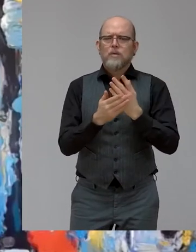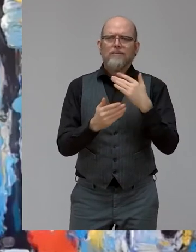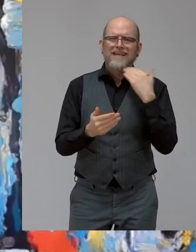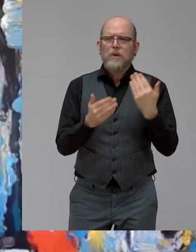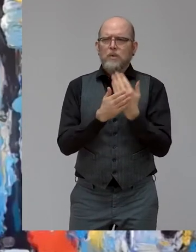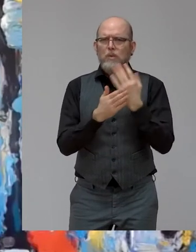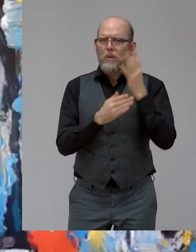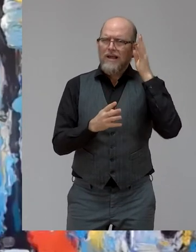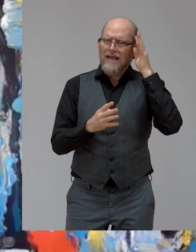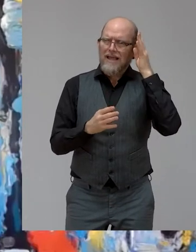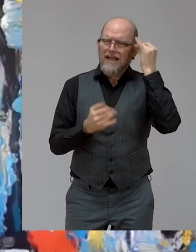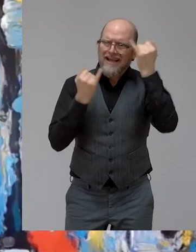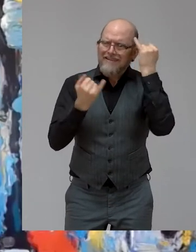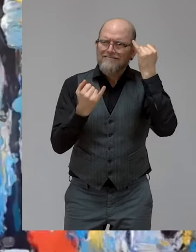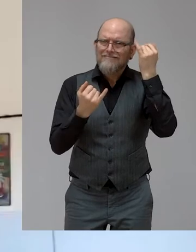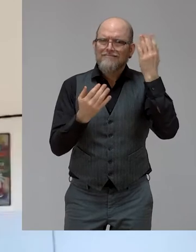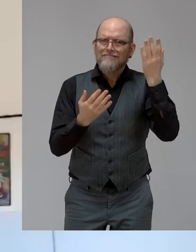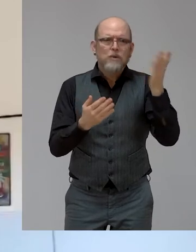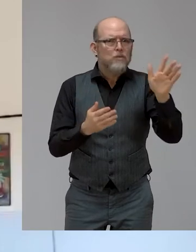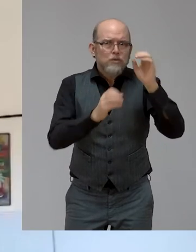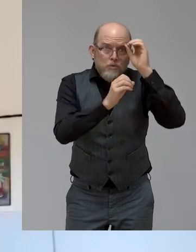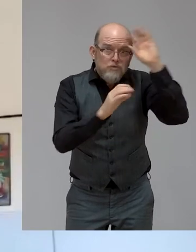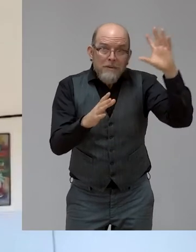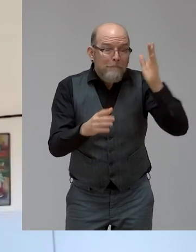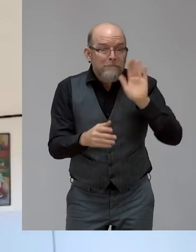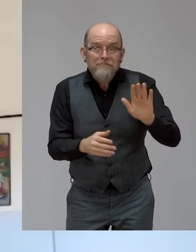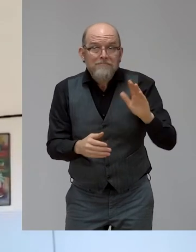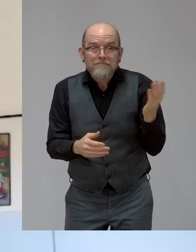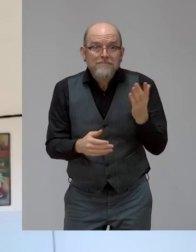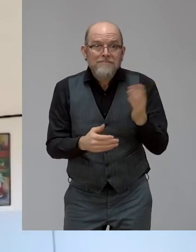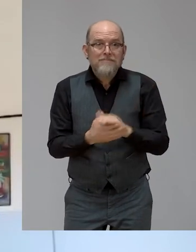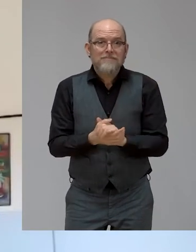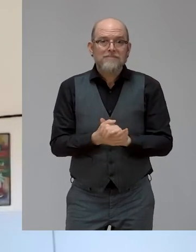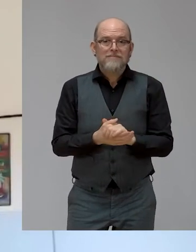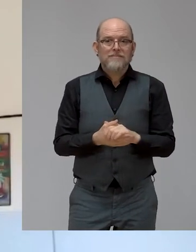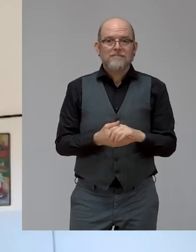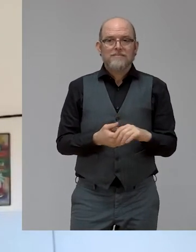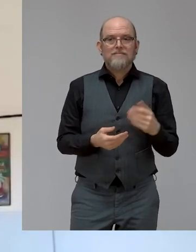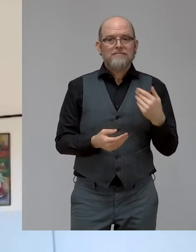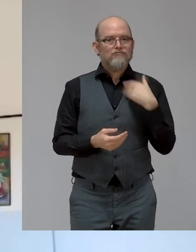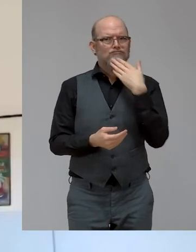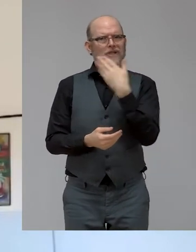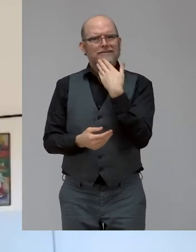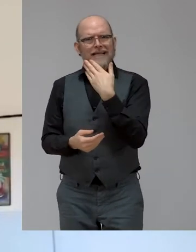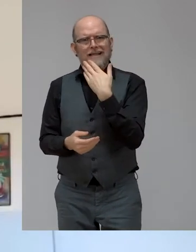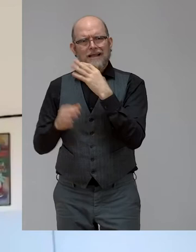dream on. Thank you, Michael. And thank you, Martin and Zero Project for bringing me back again. I'm always honored to